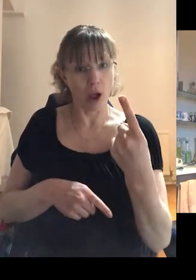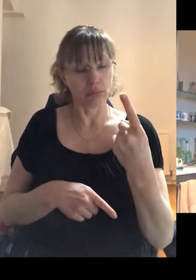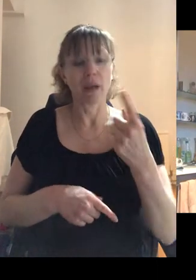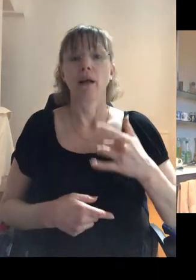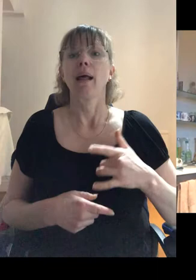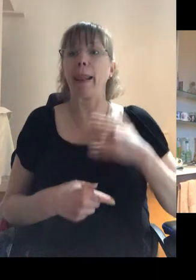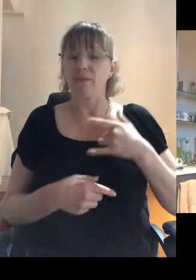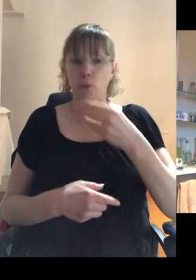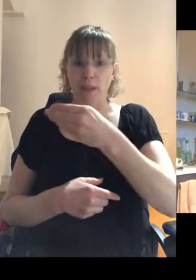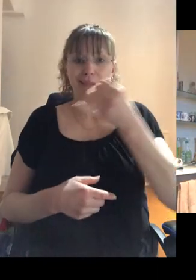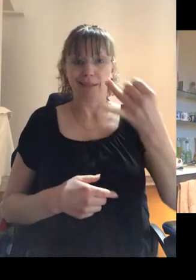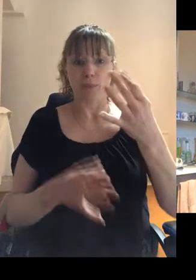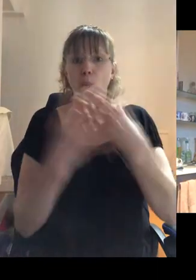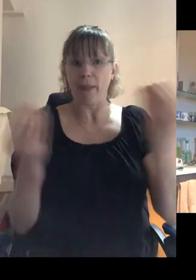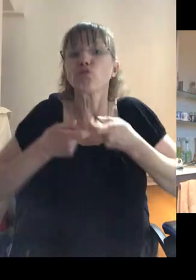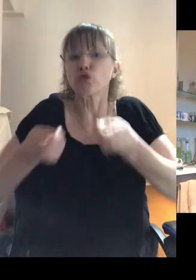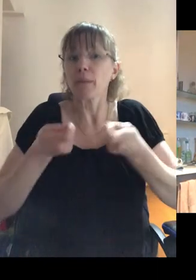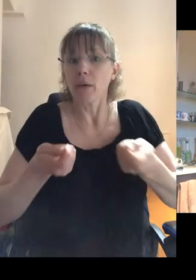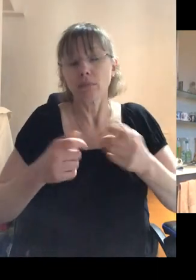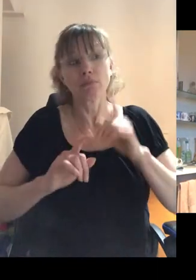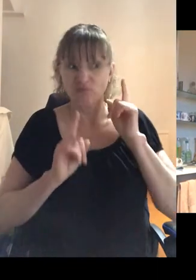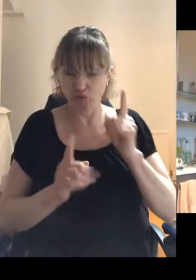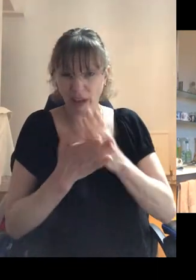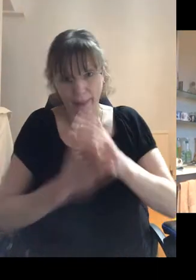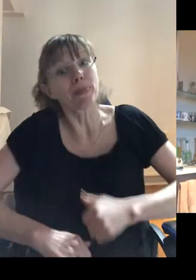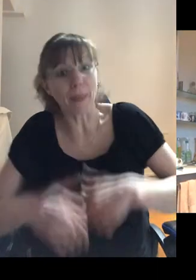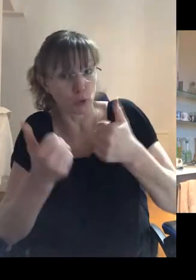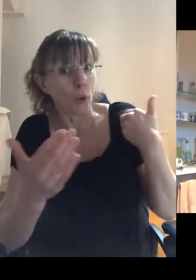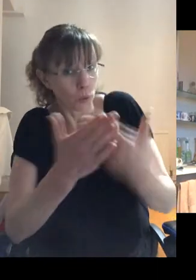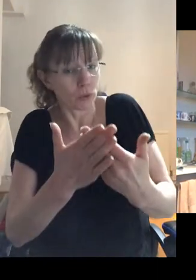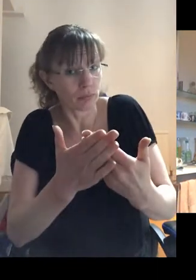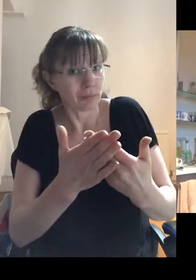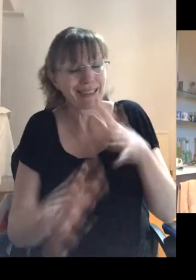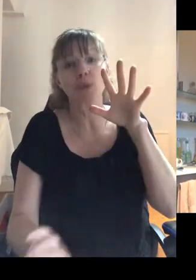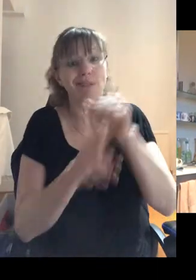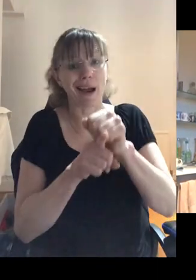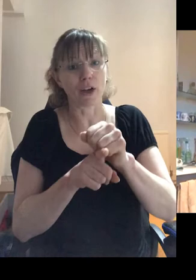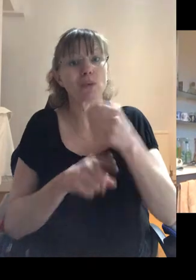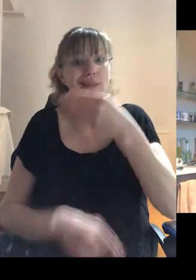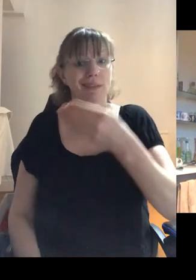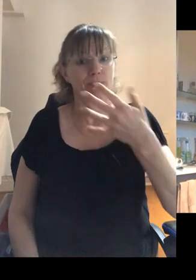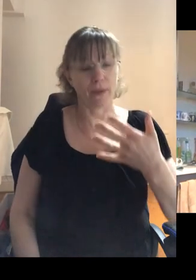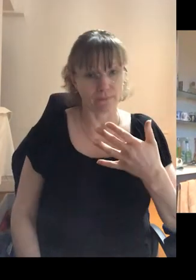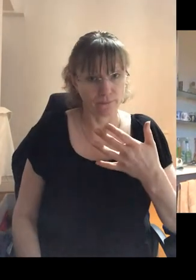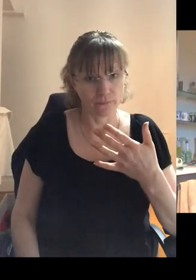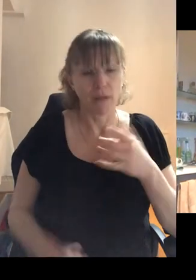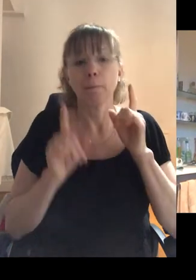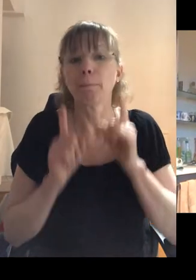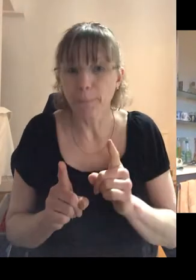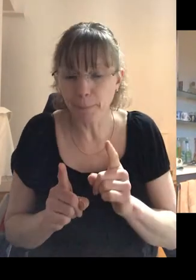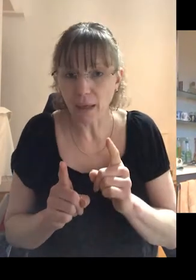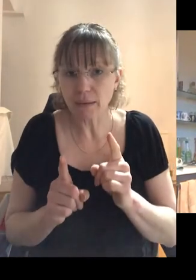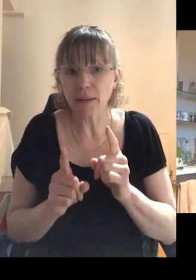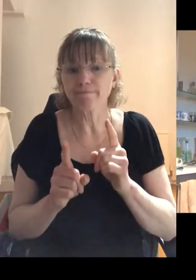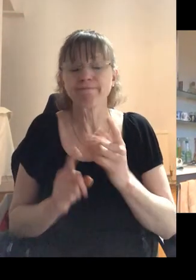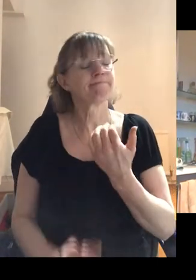97 without treatment, which was a good innings at that point. Despite, you know, I was diagnosed with AIDS in 95. Um, but clearly